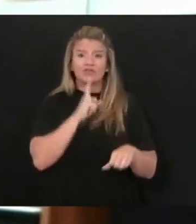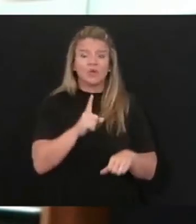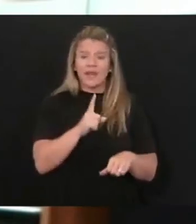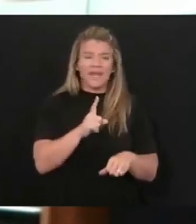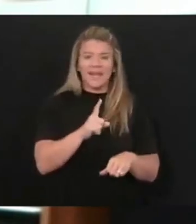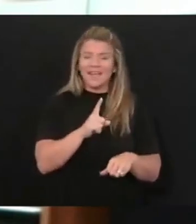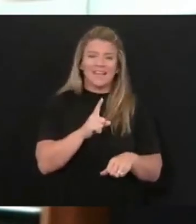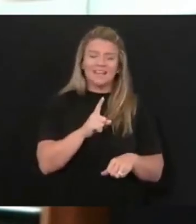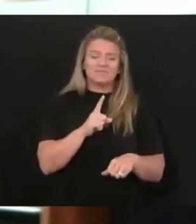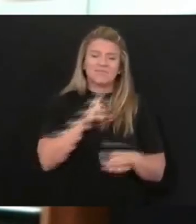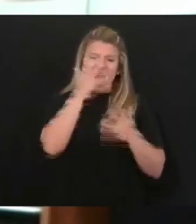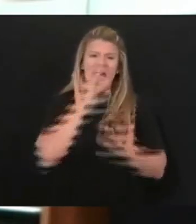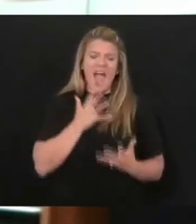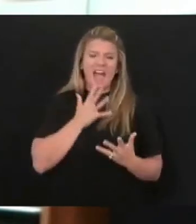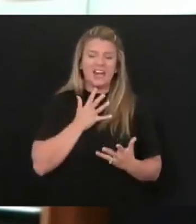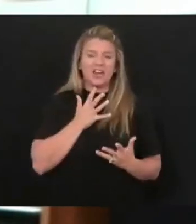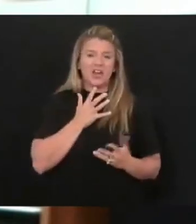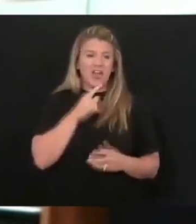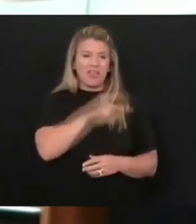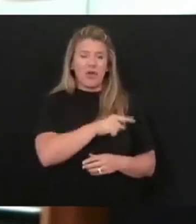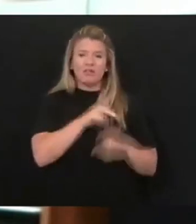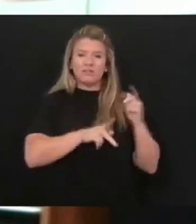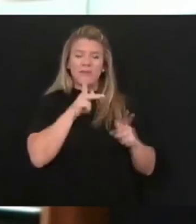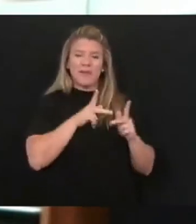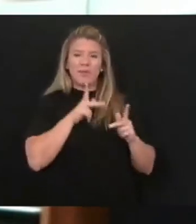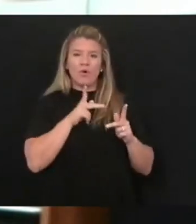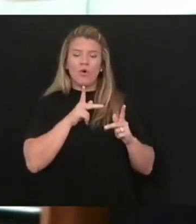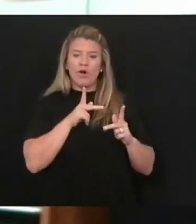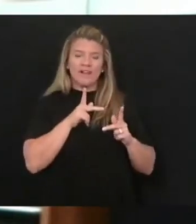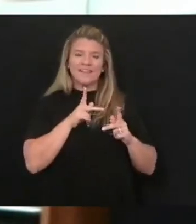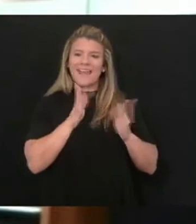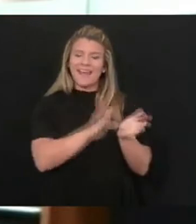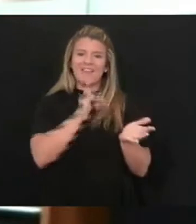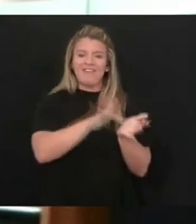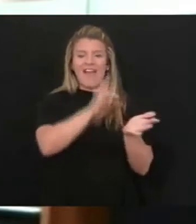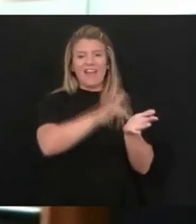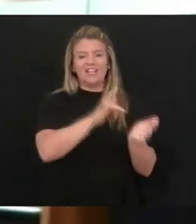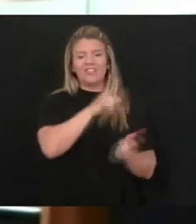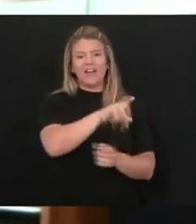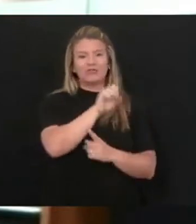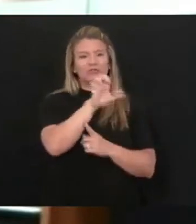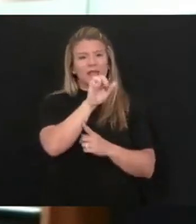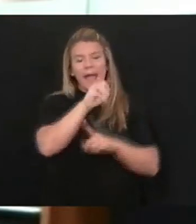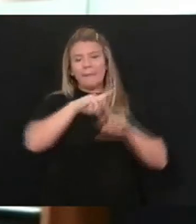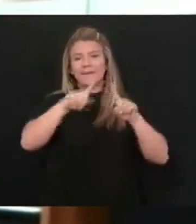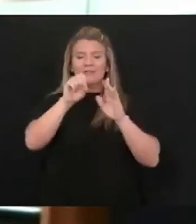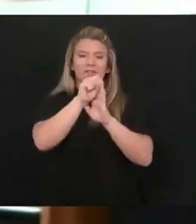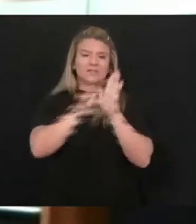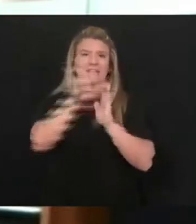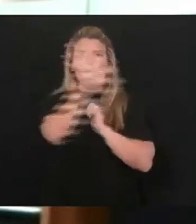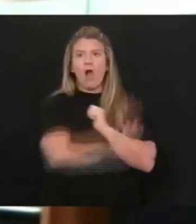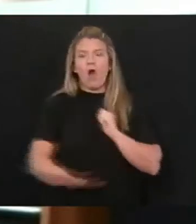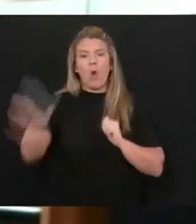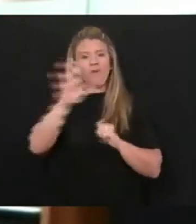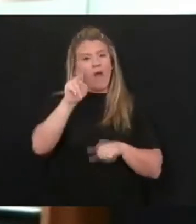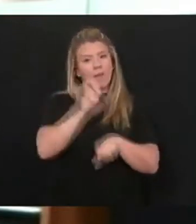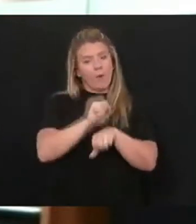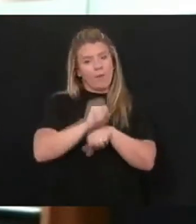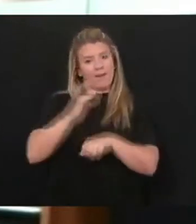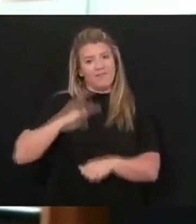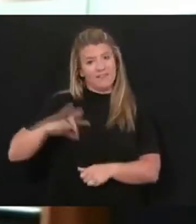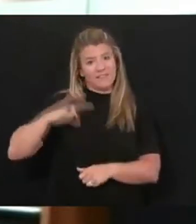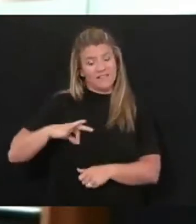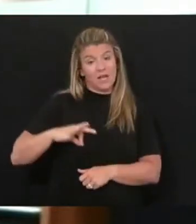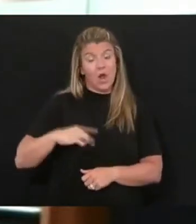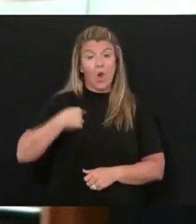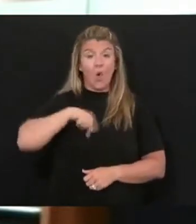trying to take advantage of unprecedented public health emergency and scam states all across the country of unemployment benefits. We're